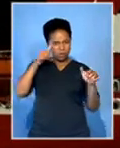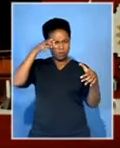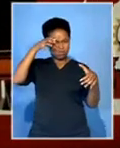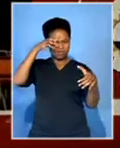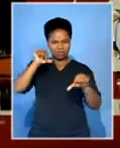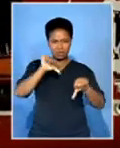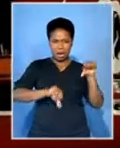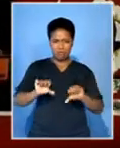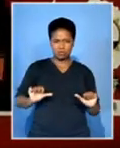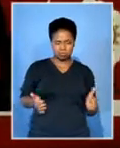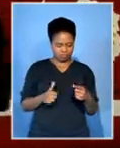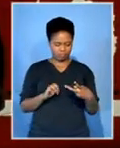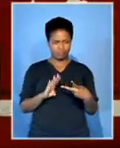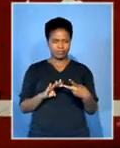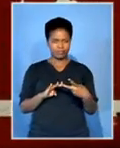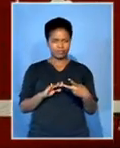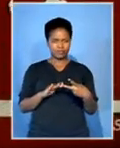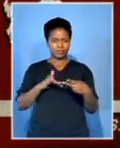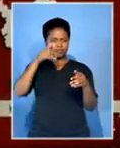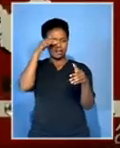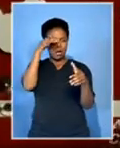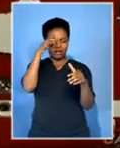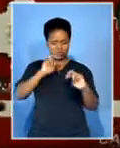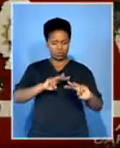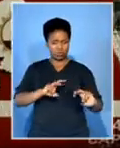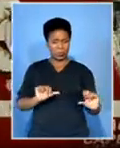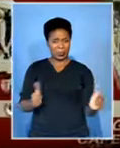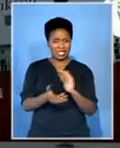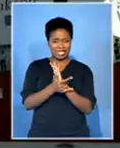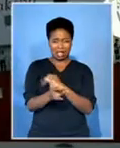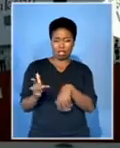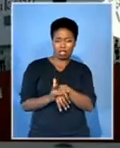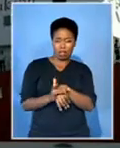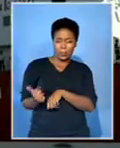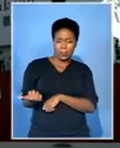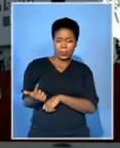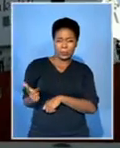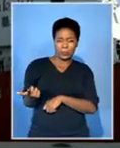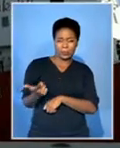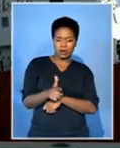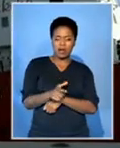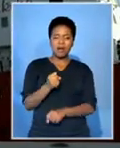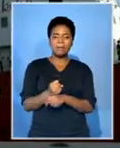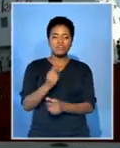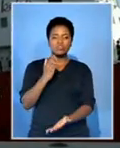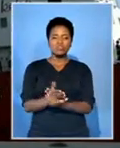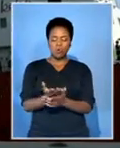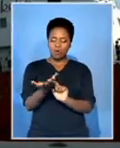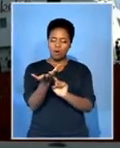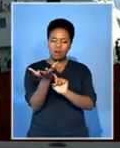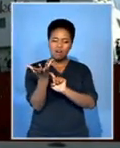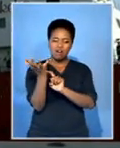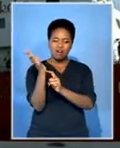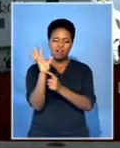of engineers and specialists from Sansa. Their mission? To install a new digital radar on the